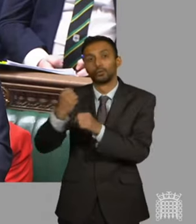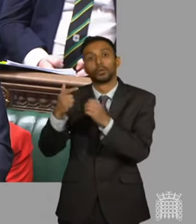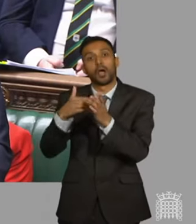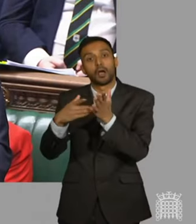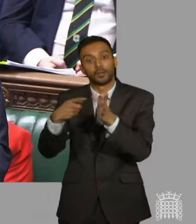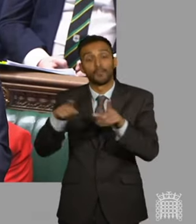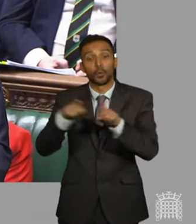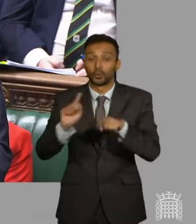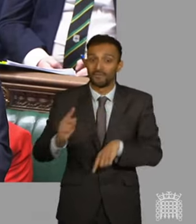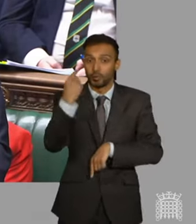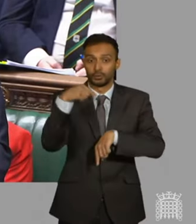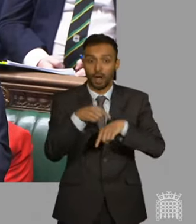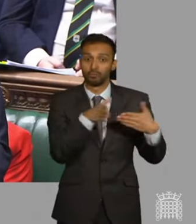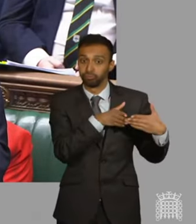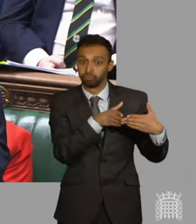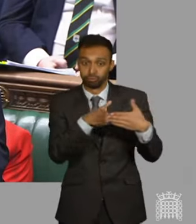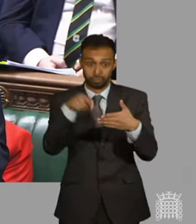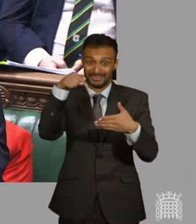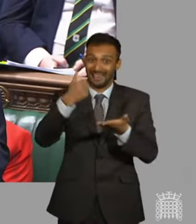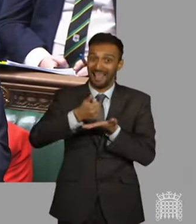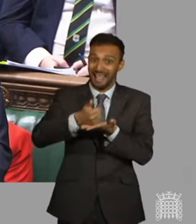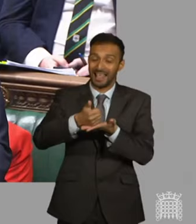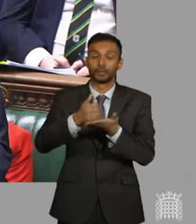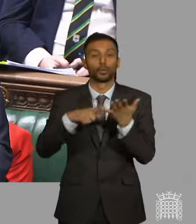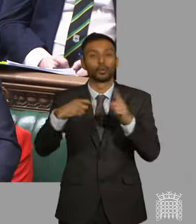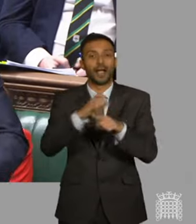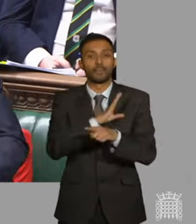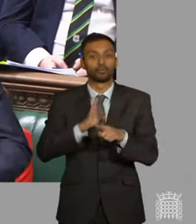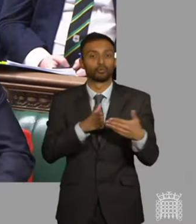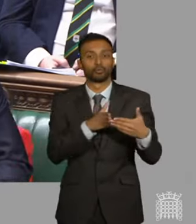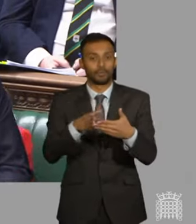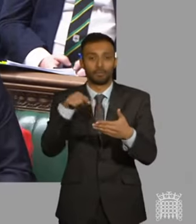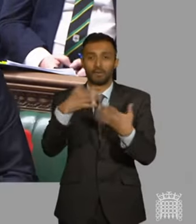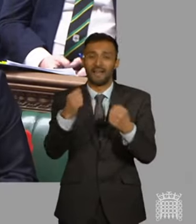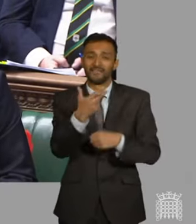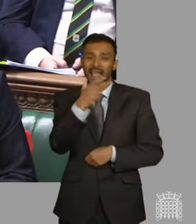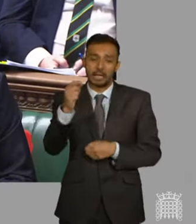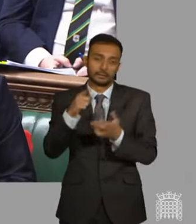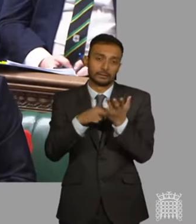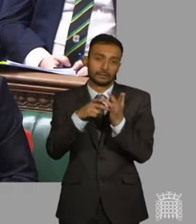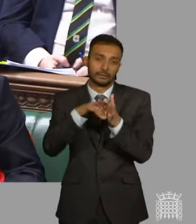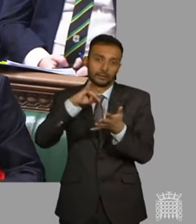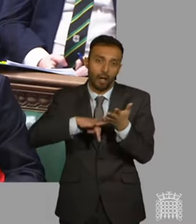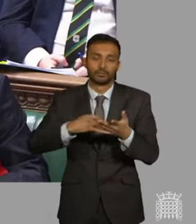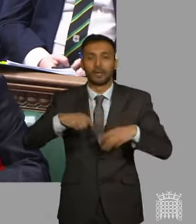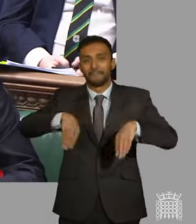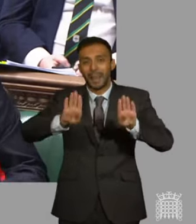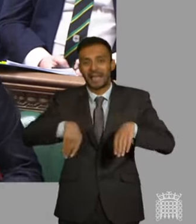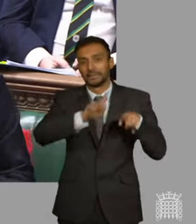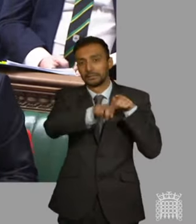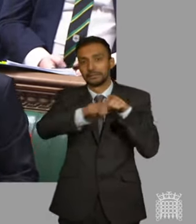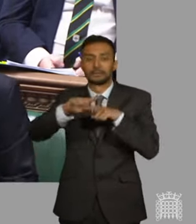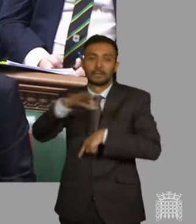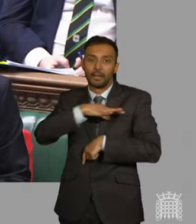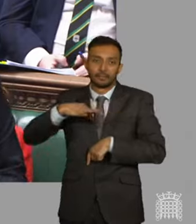80 tonnes of new blankets and life-saving medical equipment for Gaza. And we are working with Jordan to find more land routes, and we will continue to do everything we